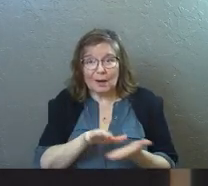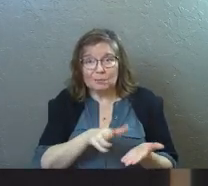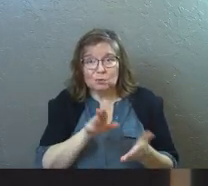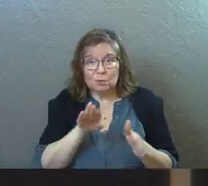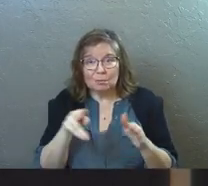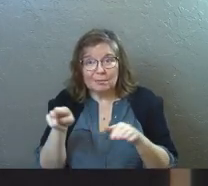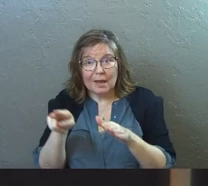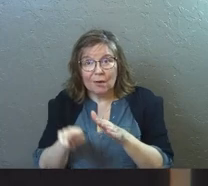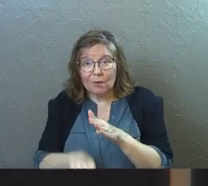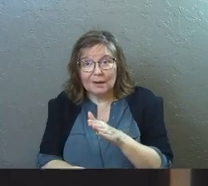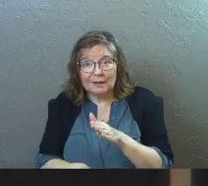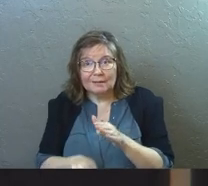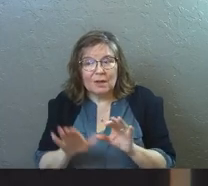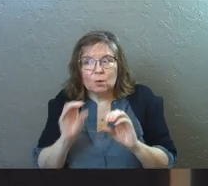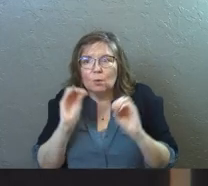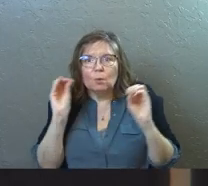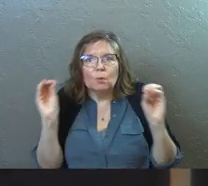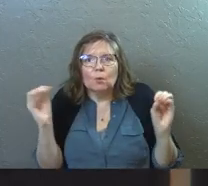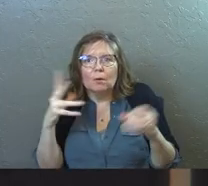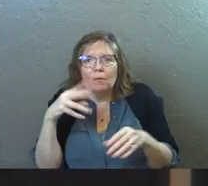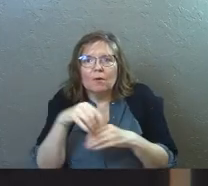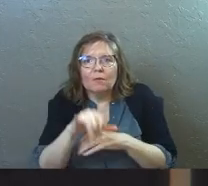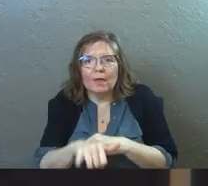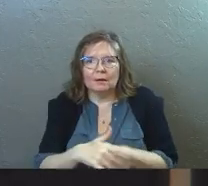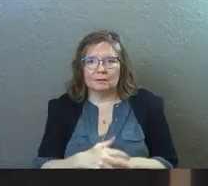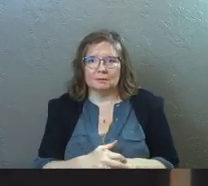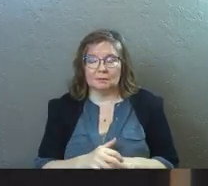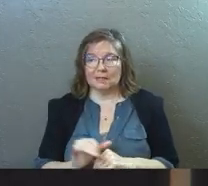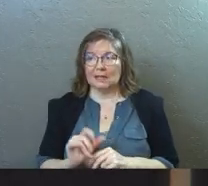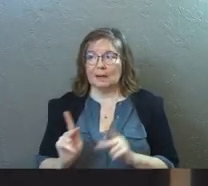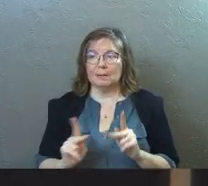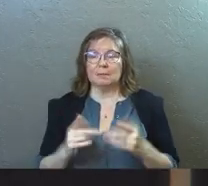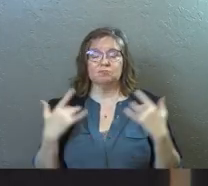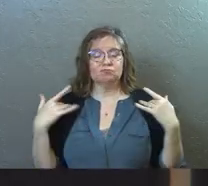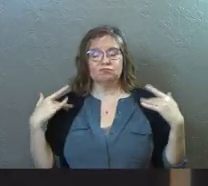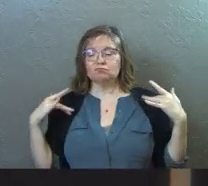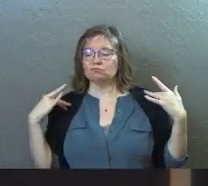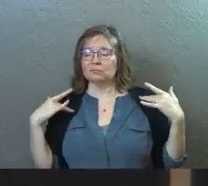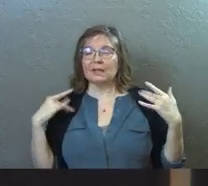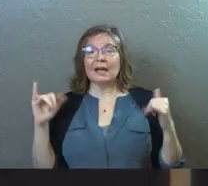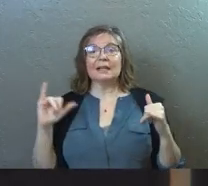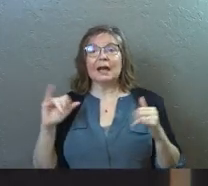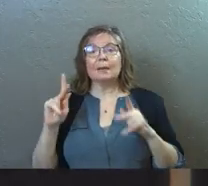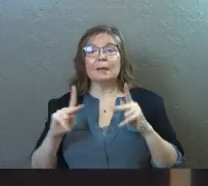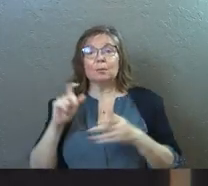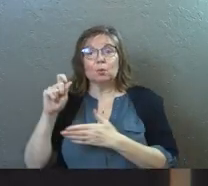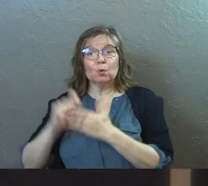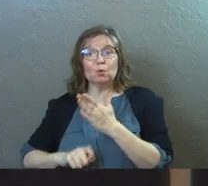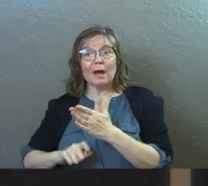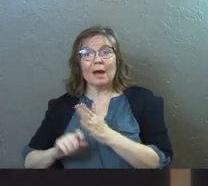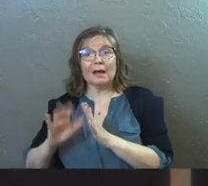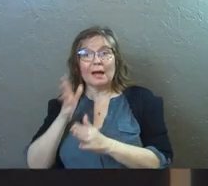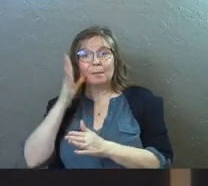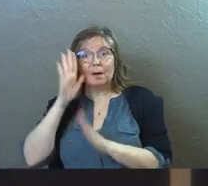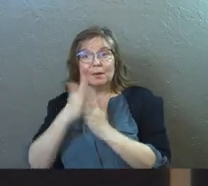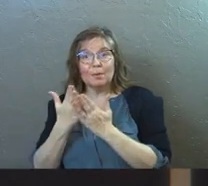They don't do any of that. It is like people who write parenting books and have no kids.